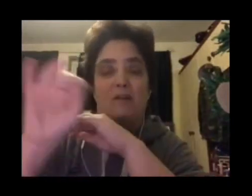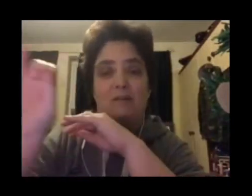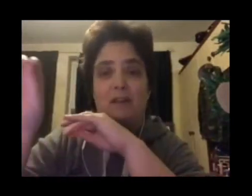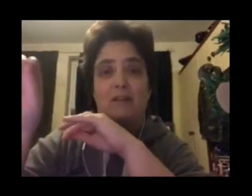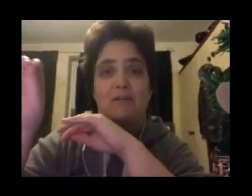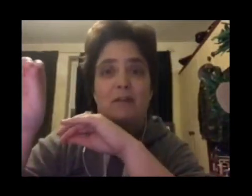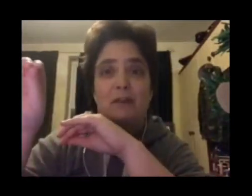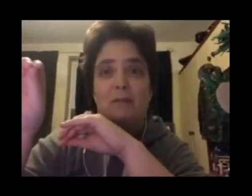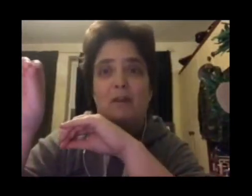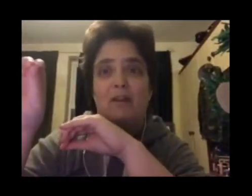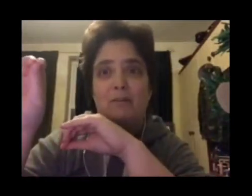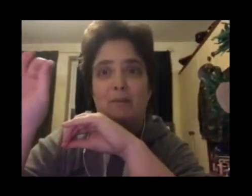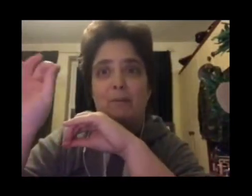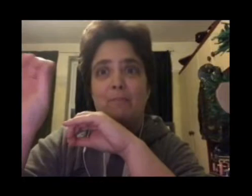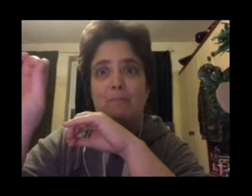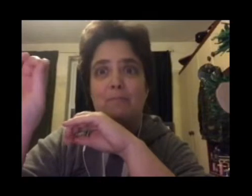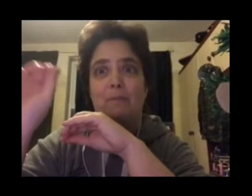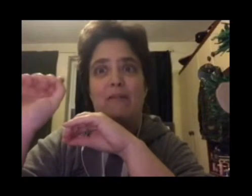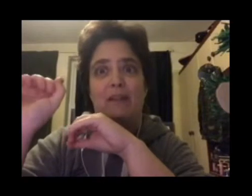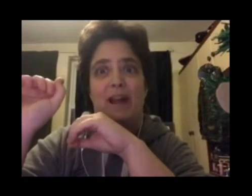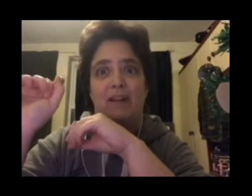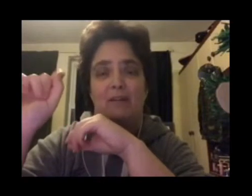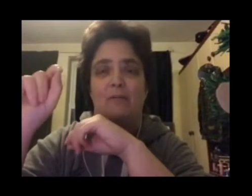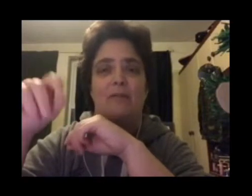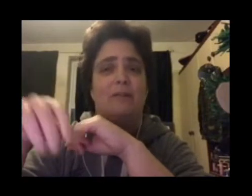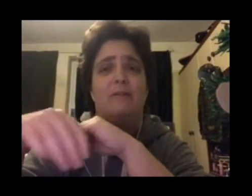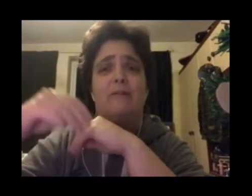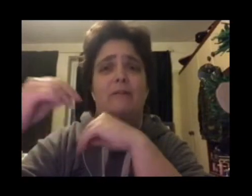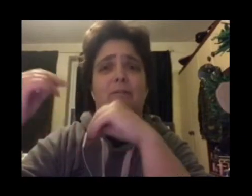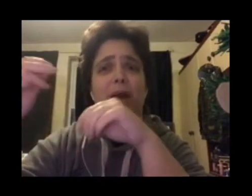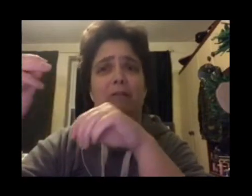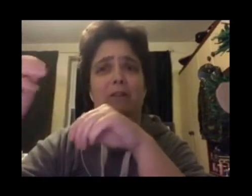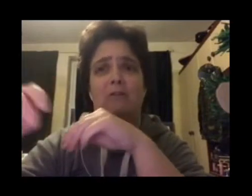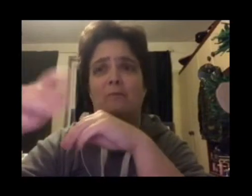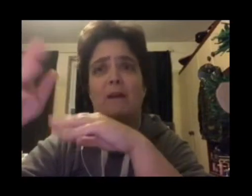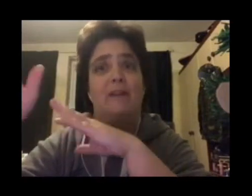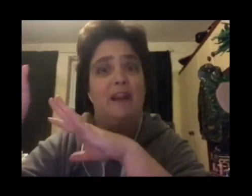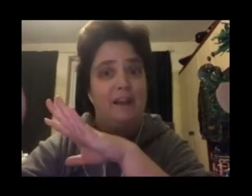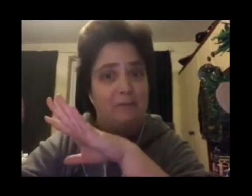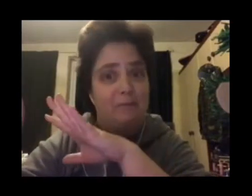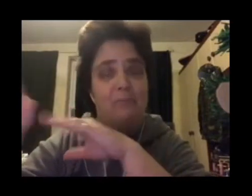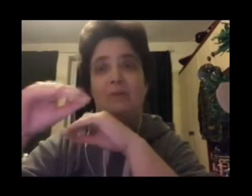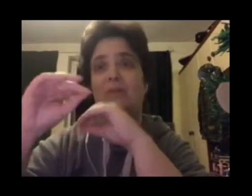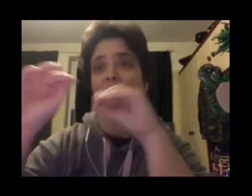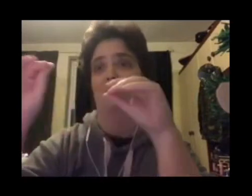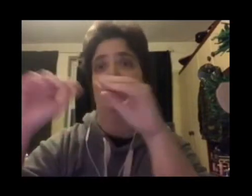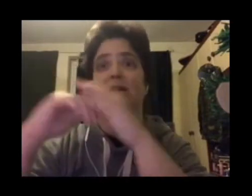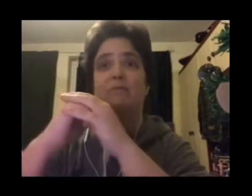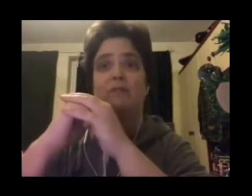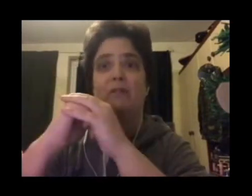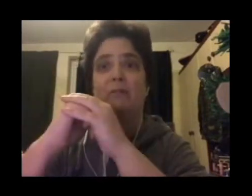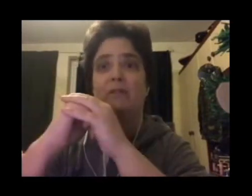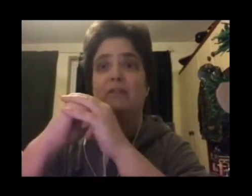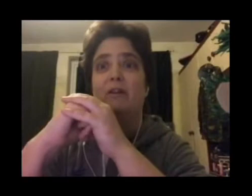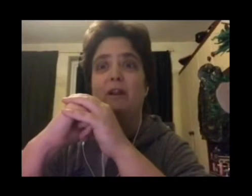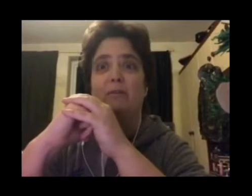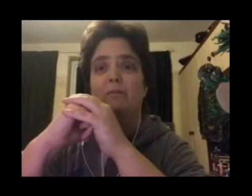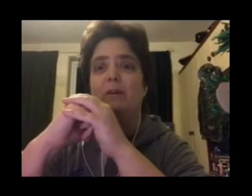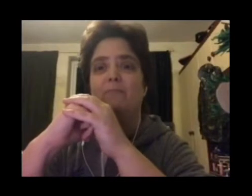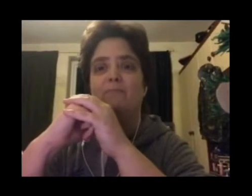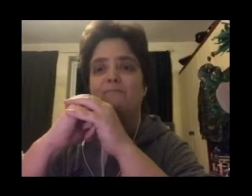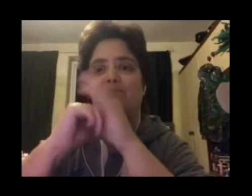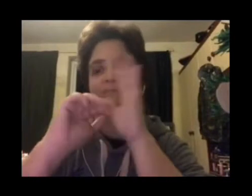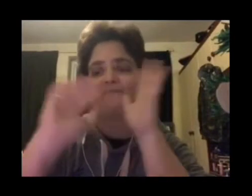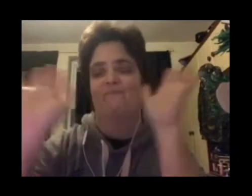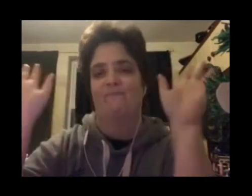I can say their first name right it's Marriott like I don't know if want to say Marion or Marianne whichever way they prefer it but the surname